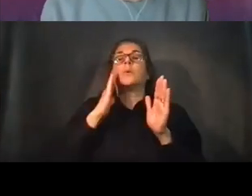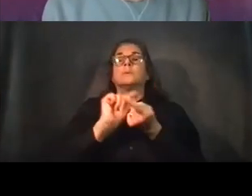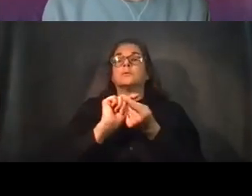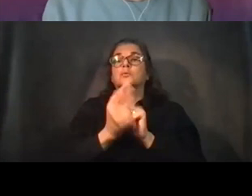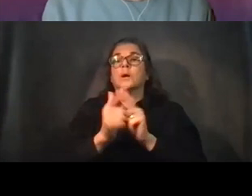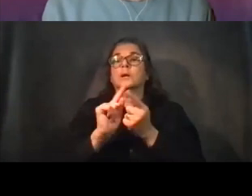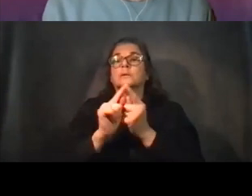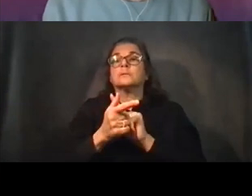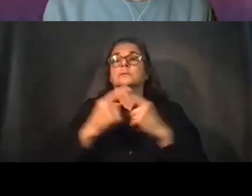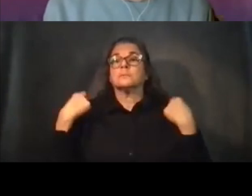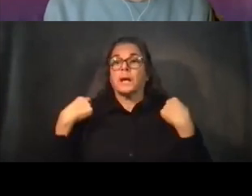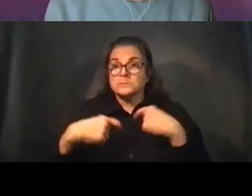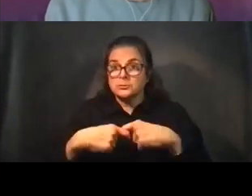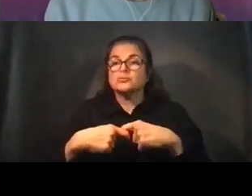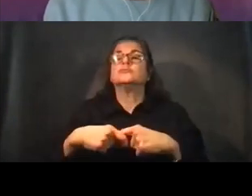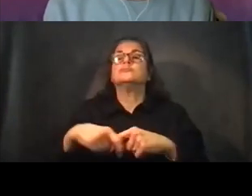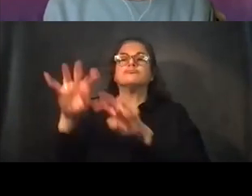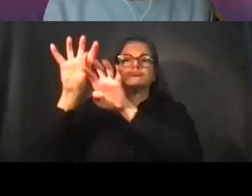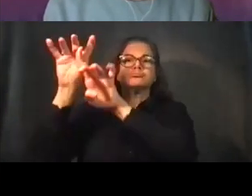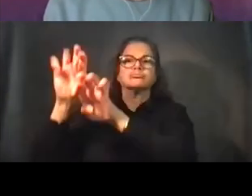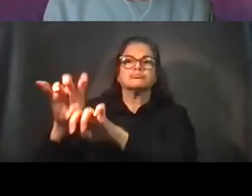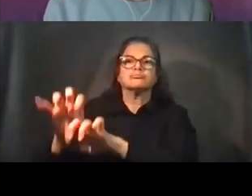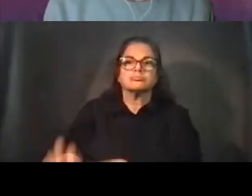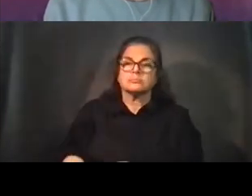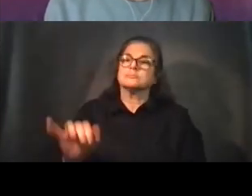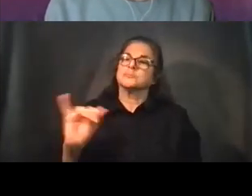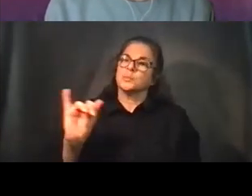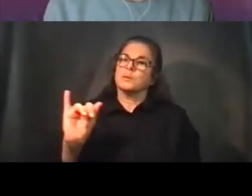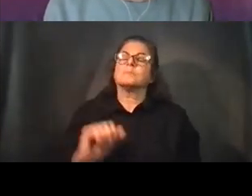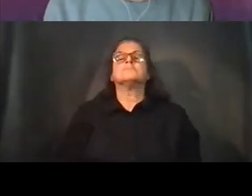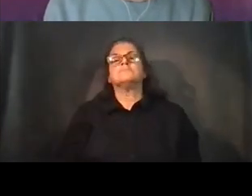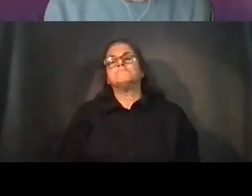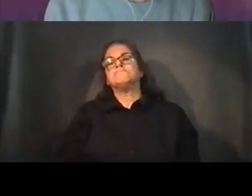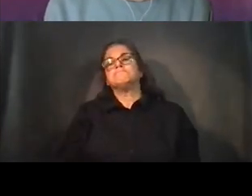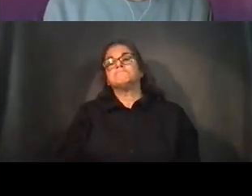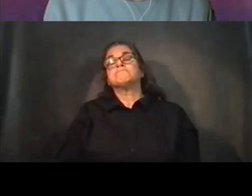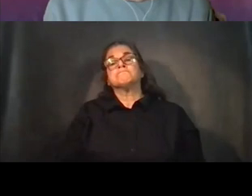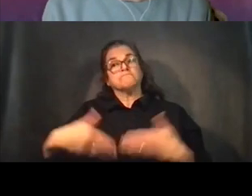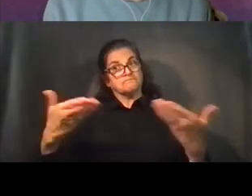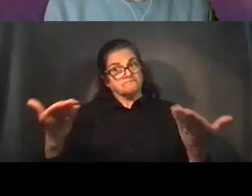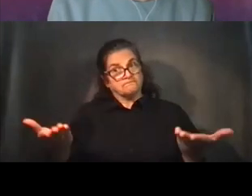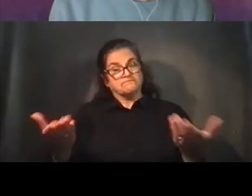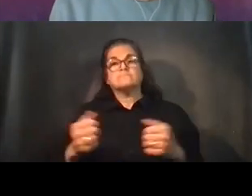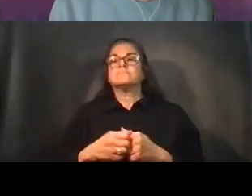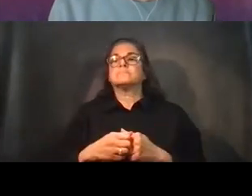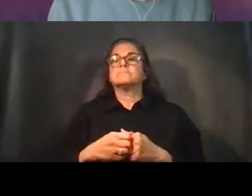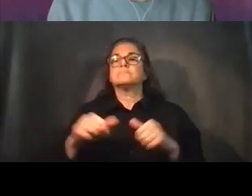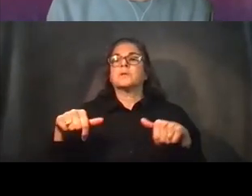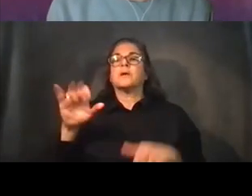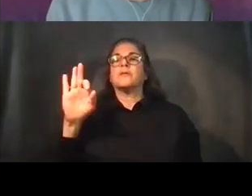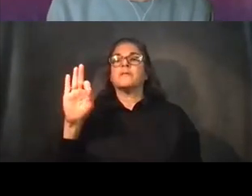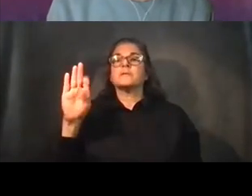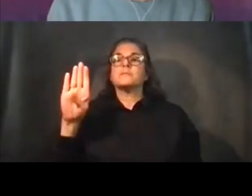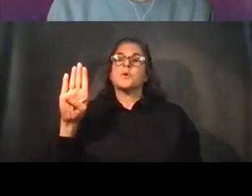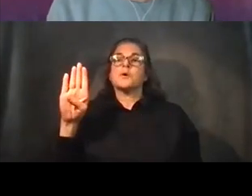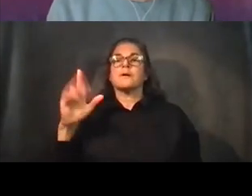afterwards as well. I also want recognize that we're here with Facebook Live as well. So